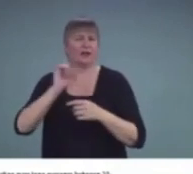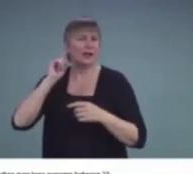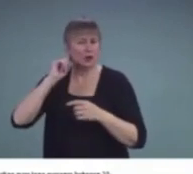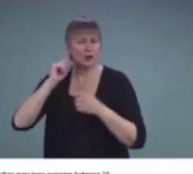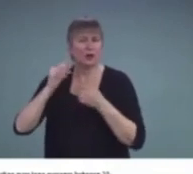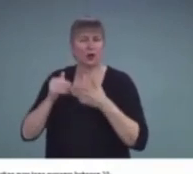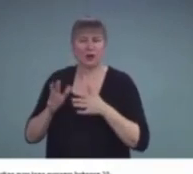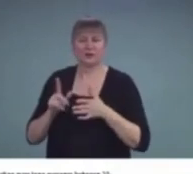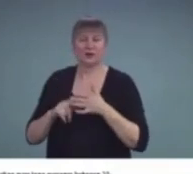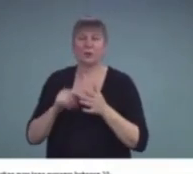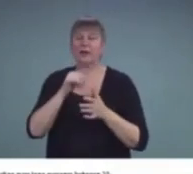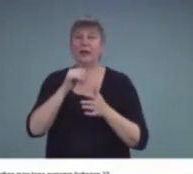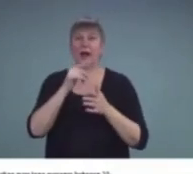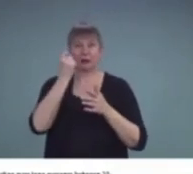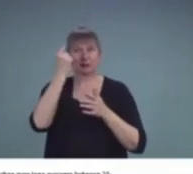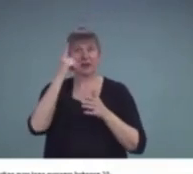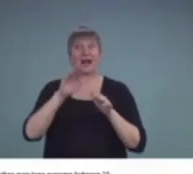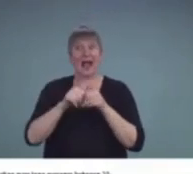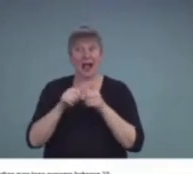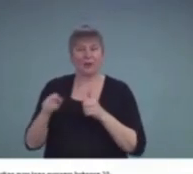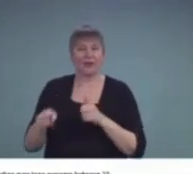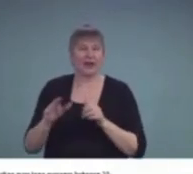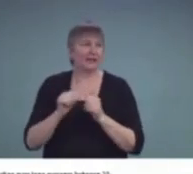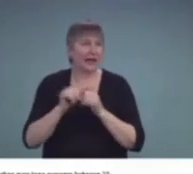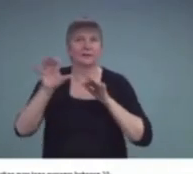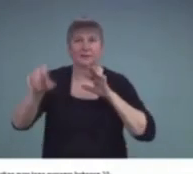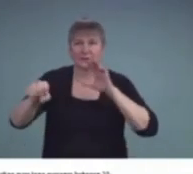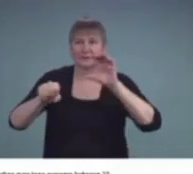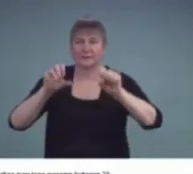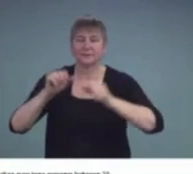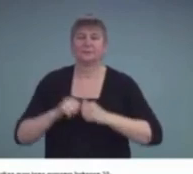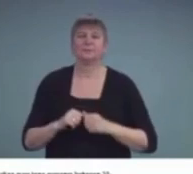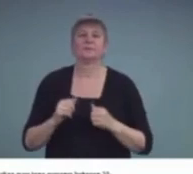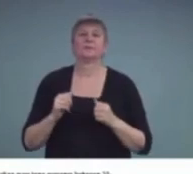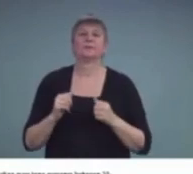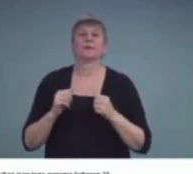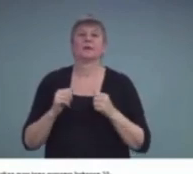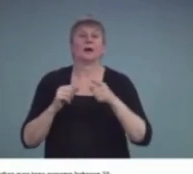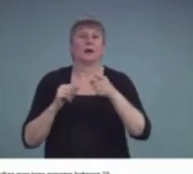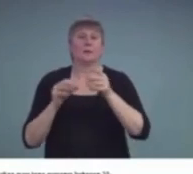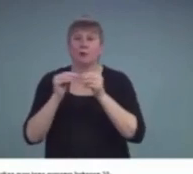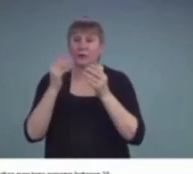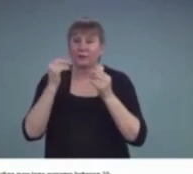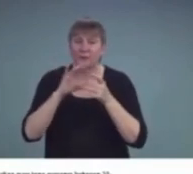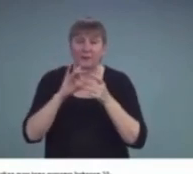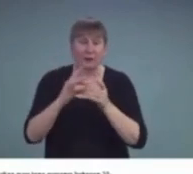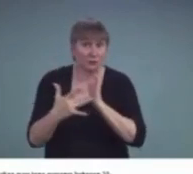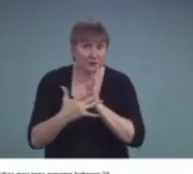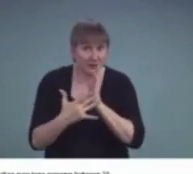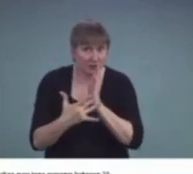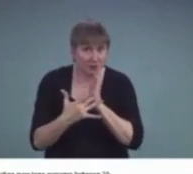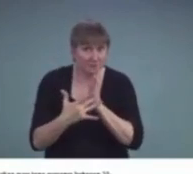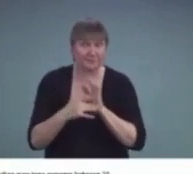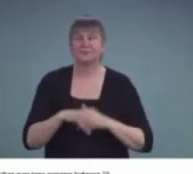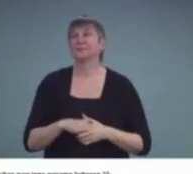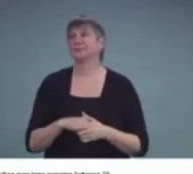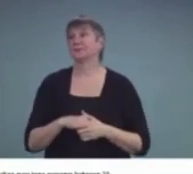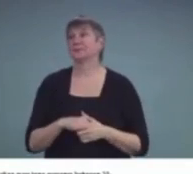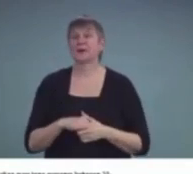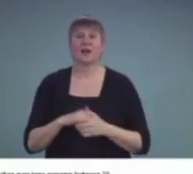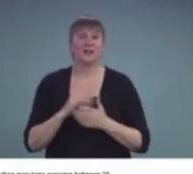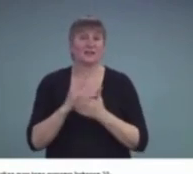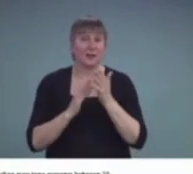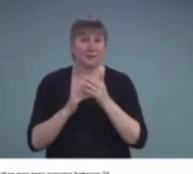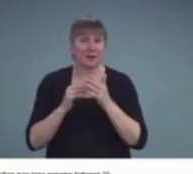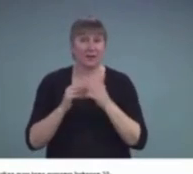functions. It includes some technology considerations, obviously the accommodations that we would recommend in